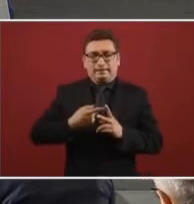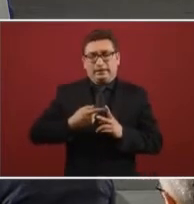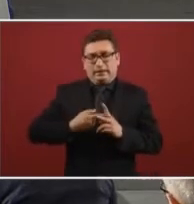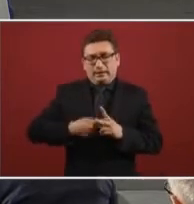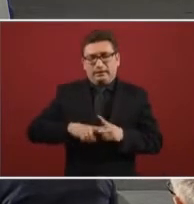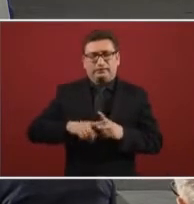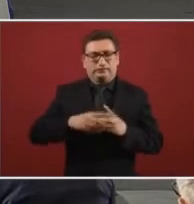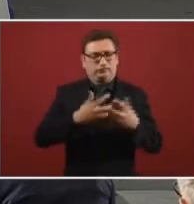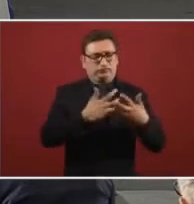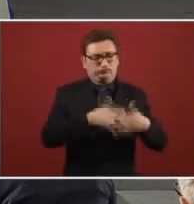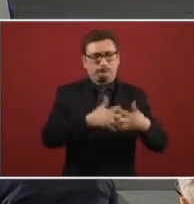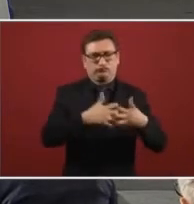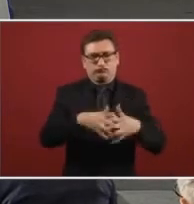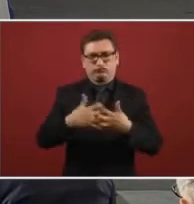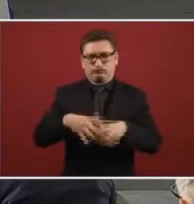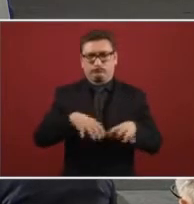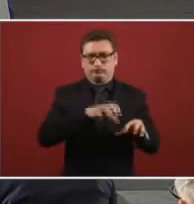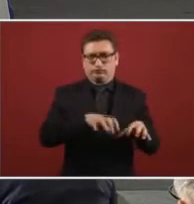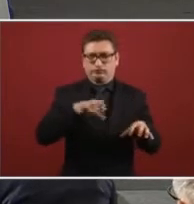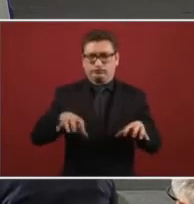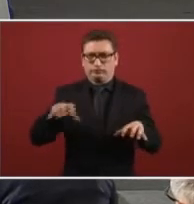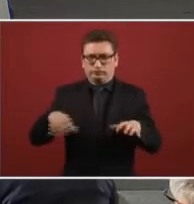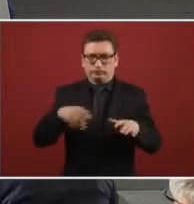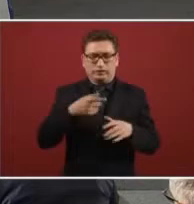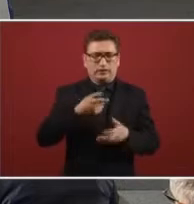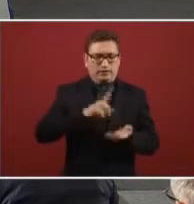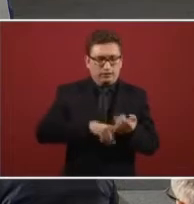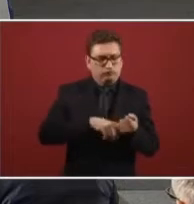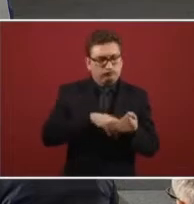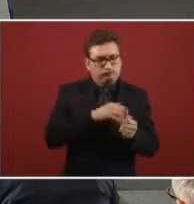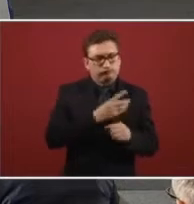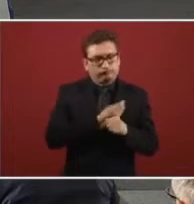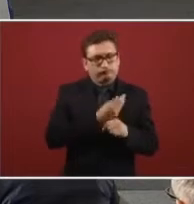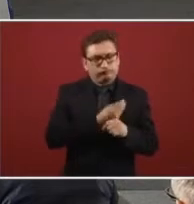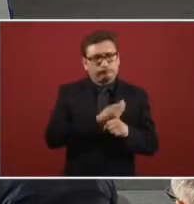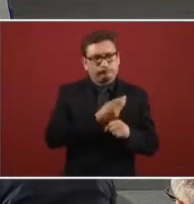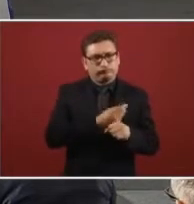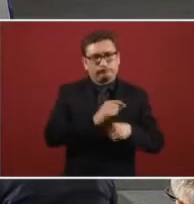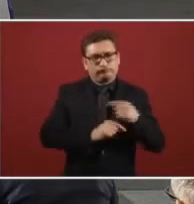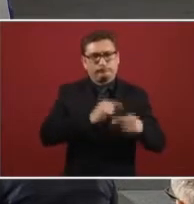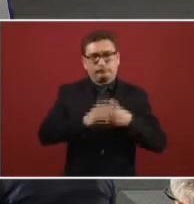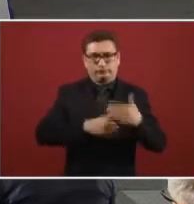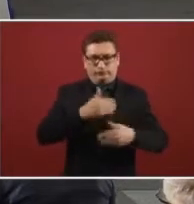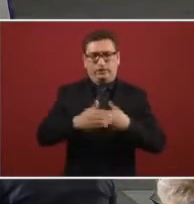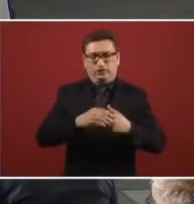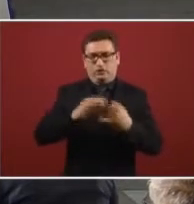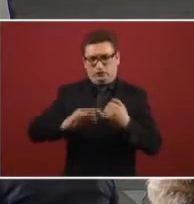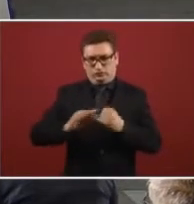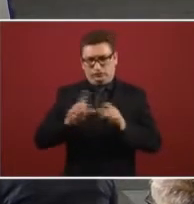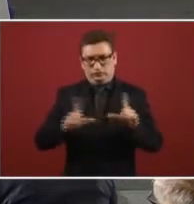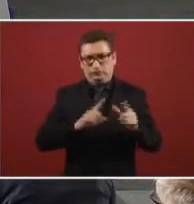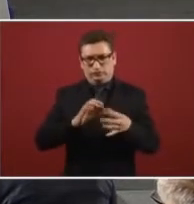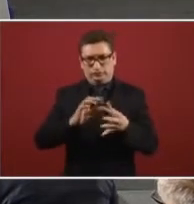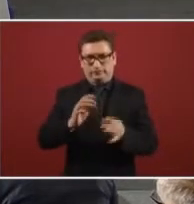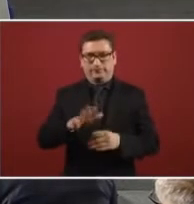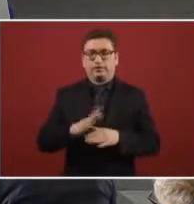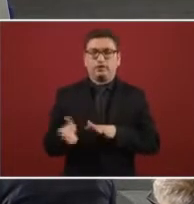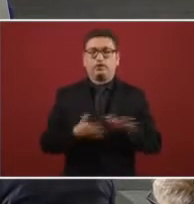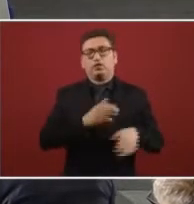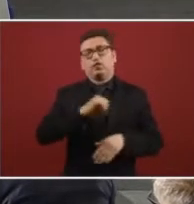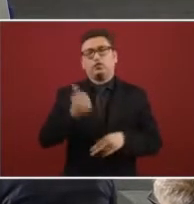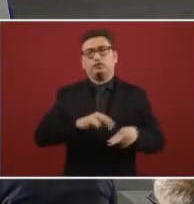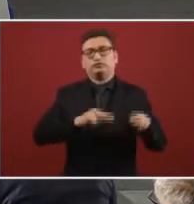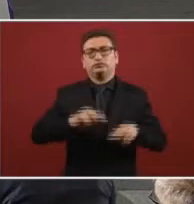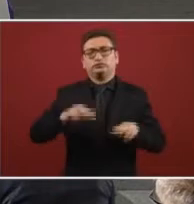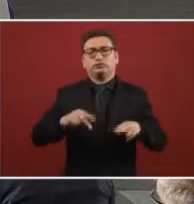intervene with some plants in the different refineries refineries and at the end we'll be able to see the